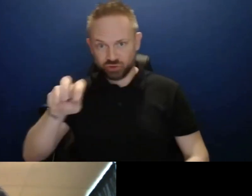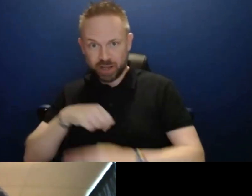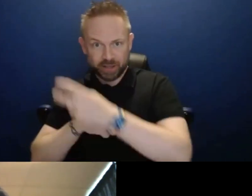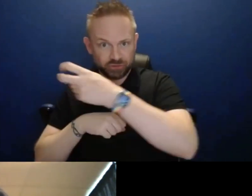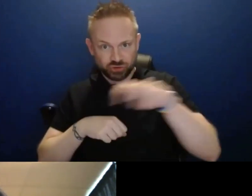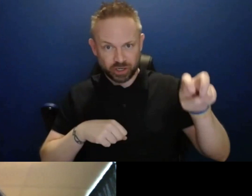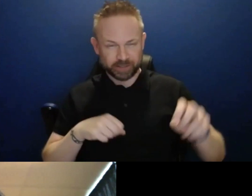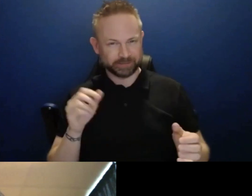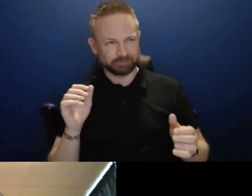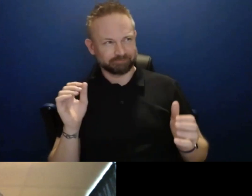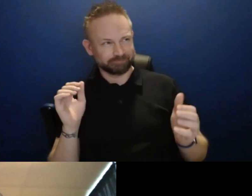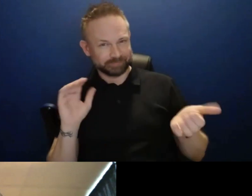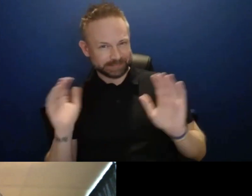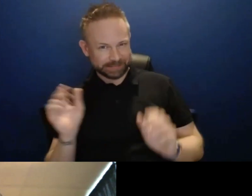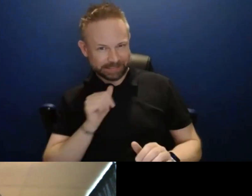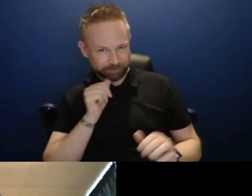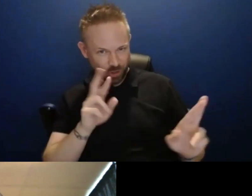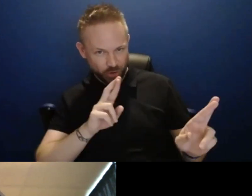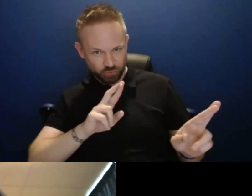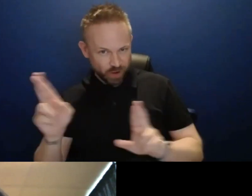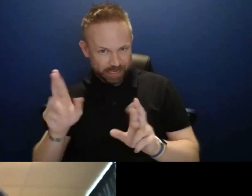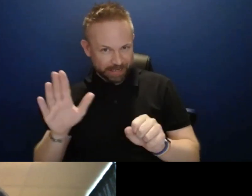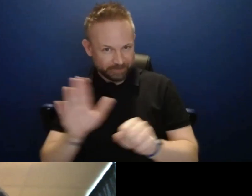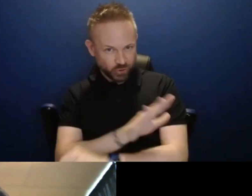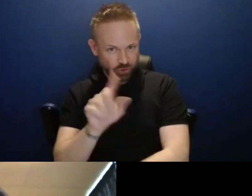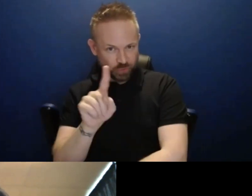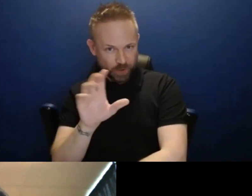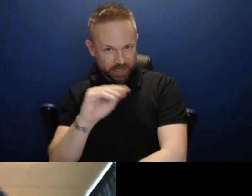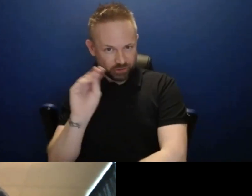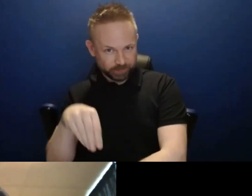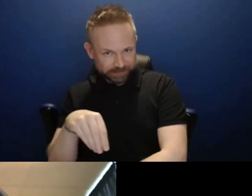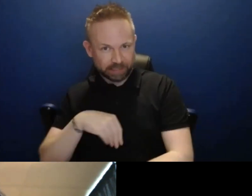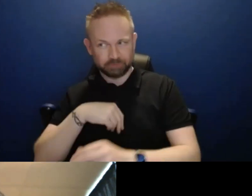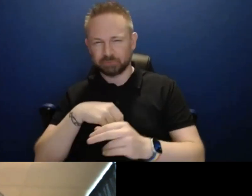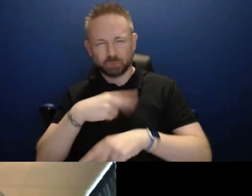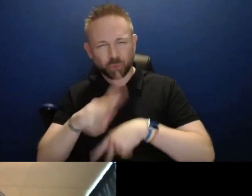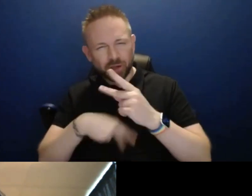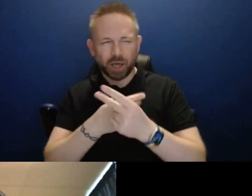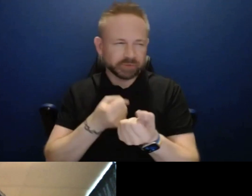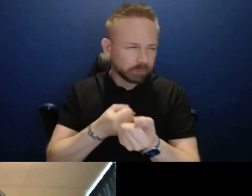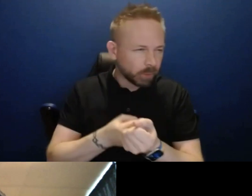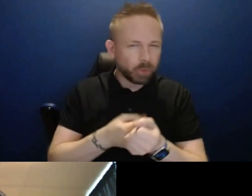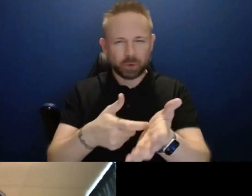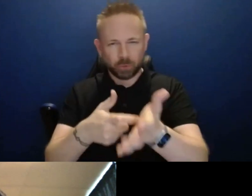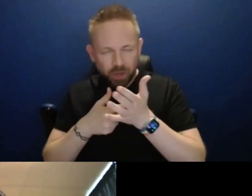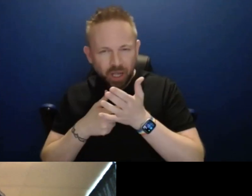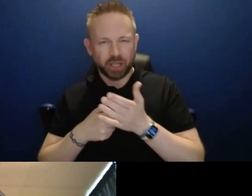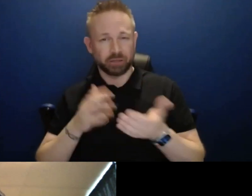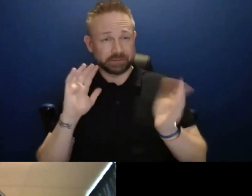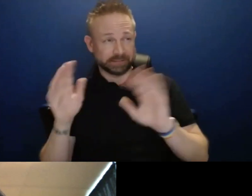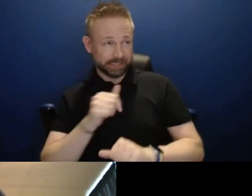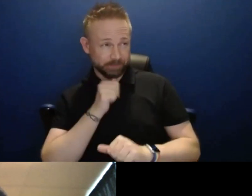hundred percent yet on what everyone's doing. And therefore, like what supports need to be, need to still be there once we move centrally.